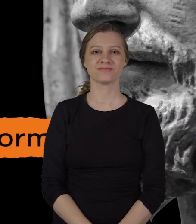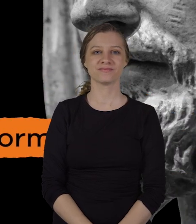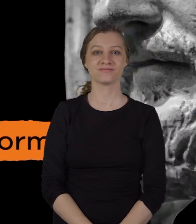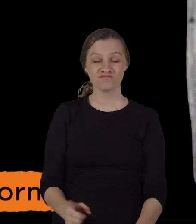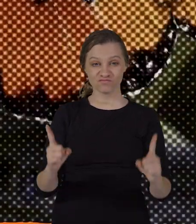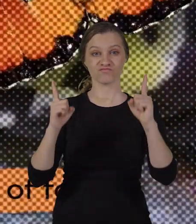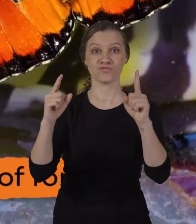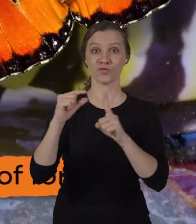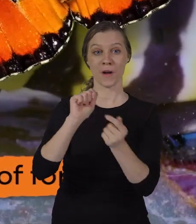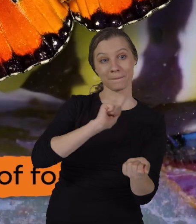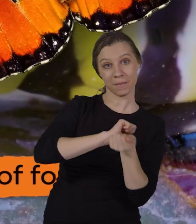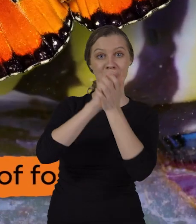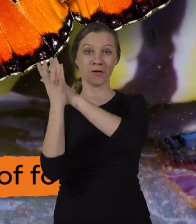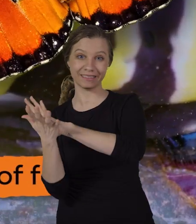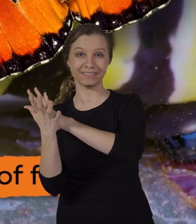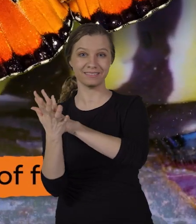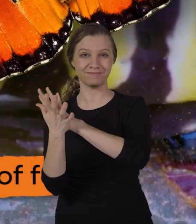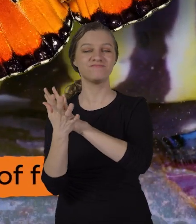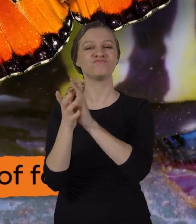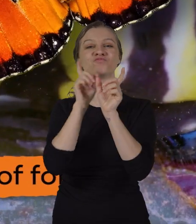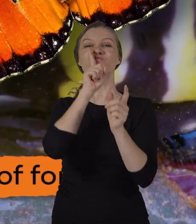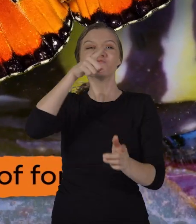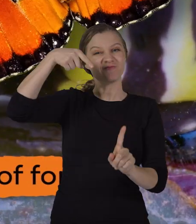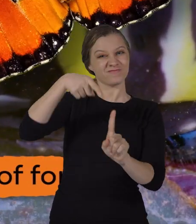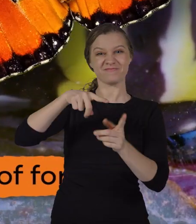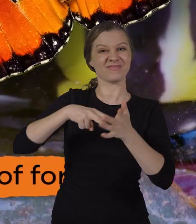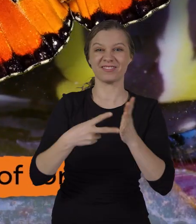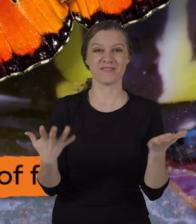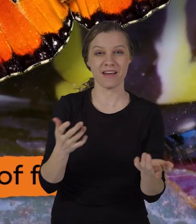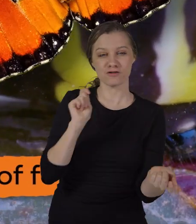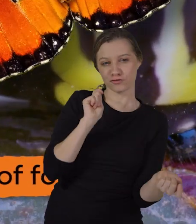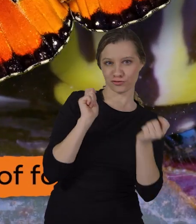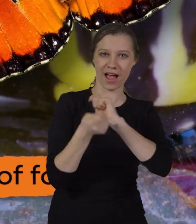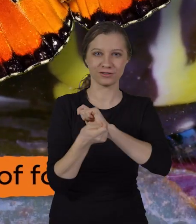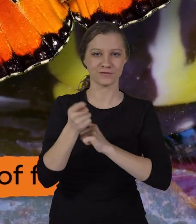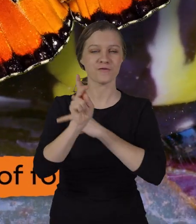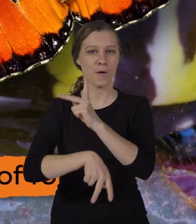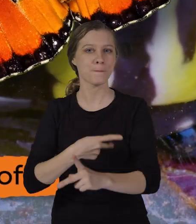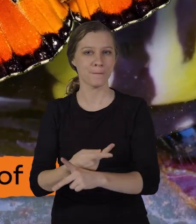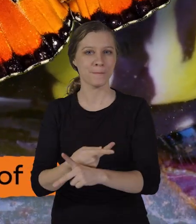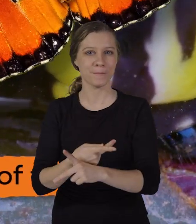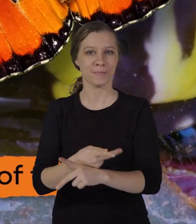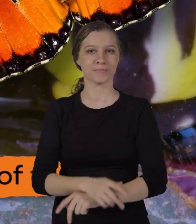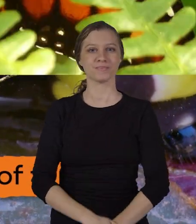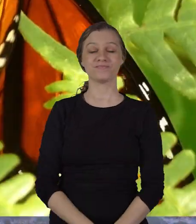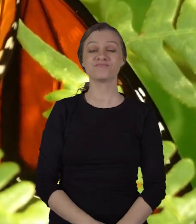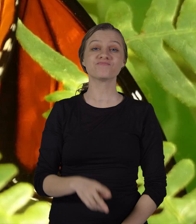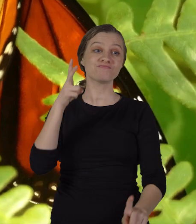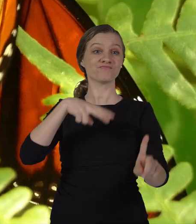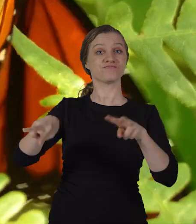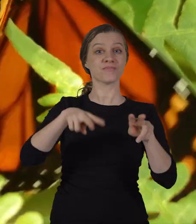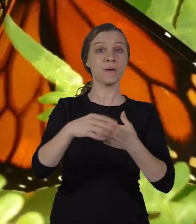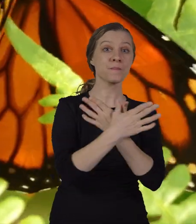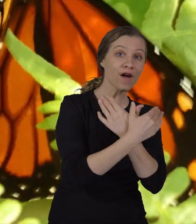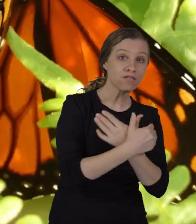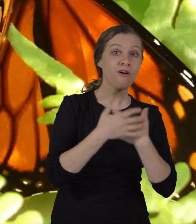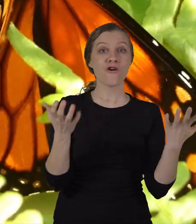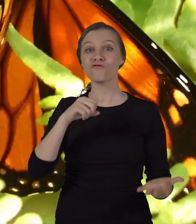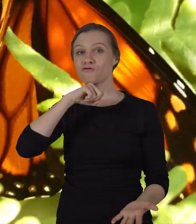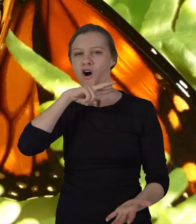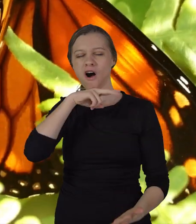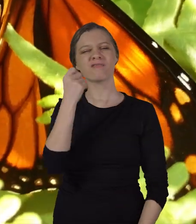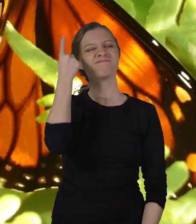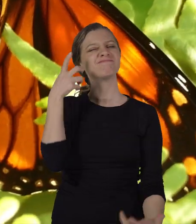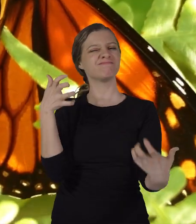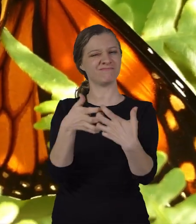therefore the definition of metamorphosis is change of form if you think of a butterfly